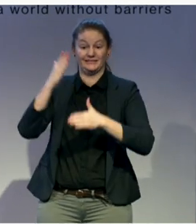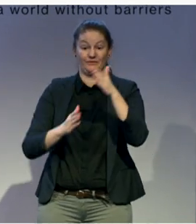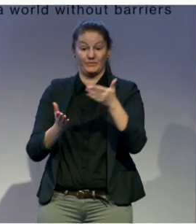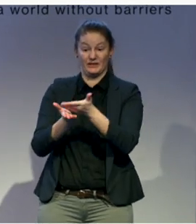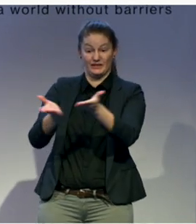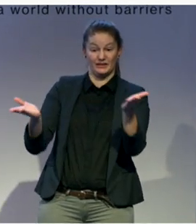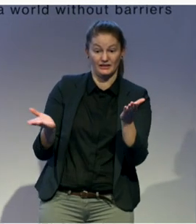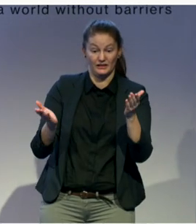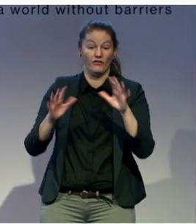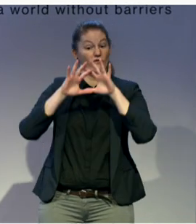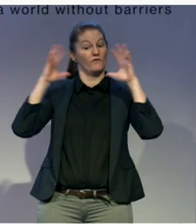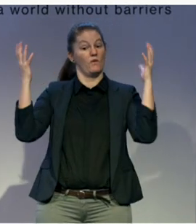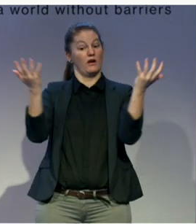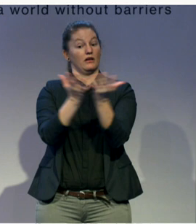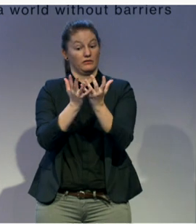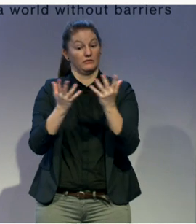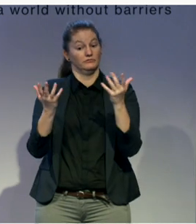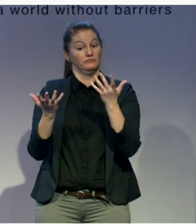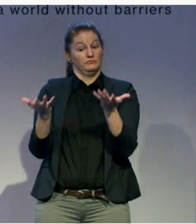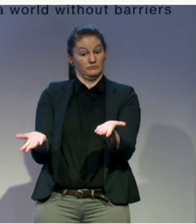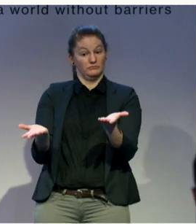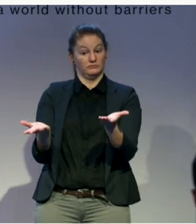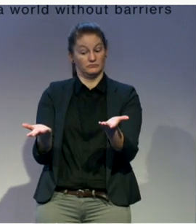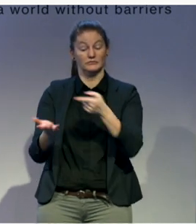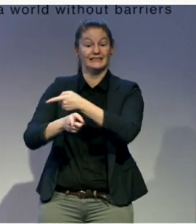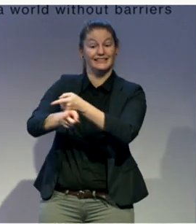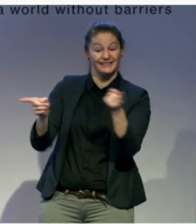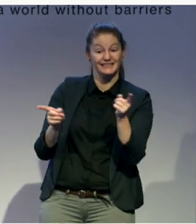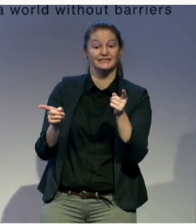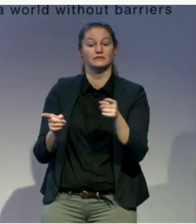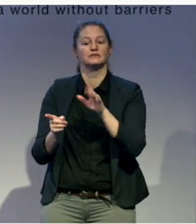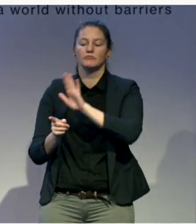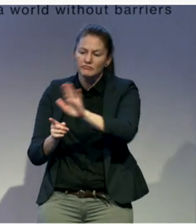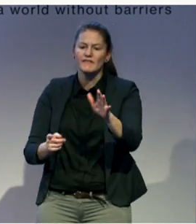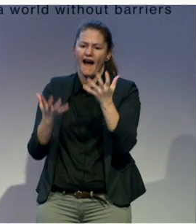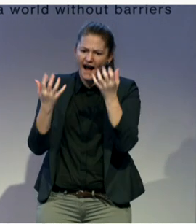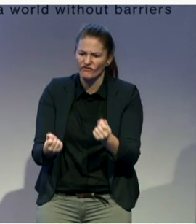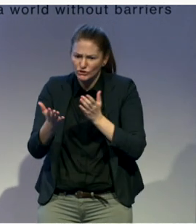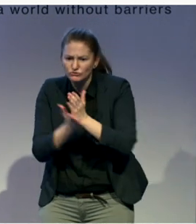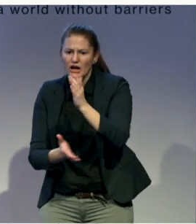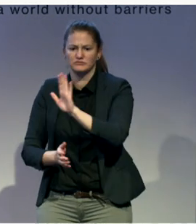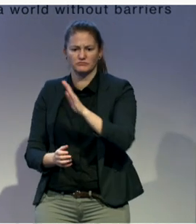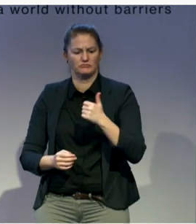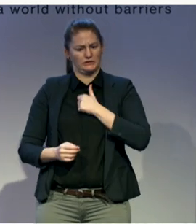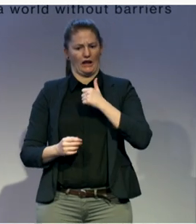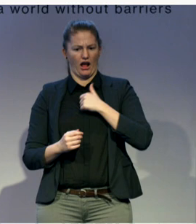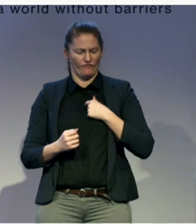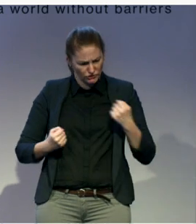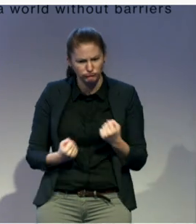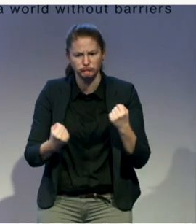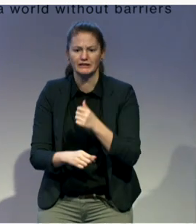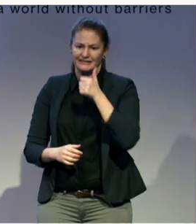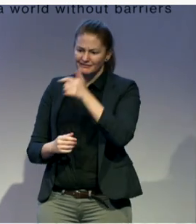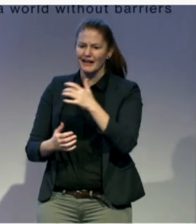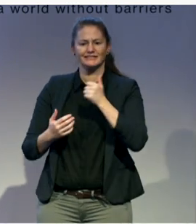in politics and government, a large part of the people's voice is lost. Some of the most common barriers specifically for voting